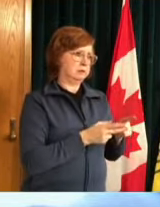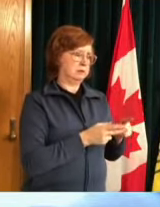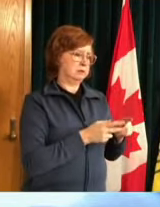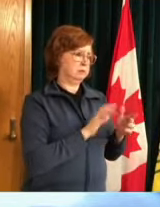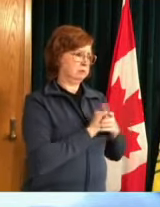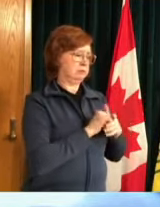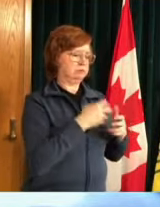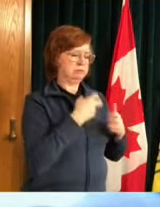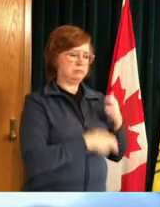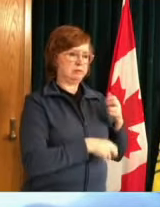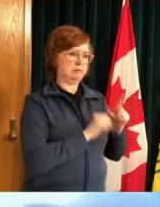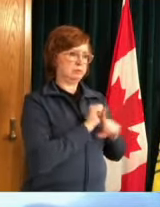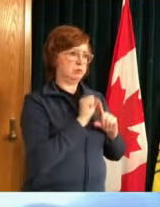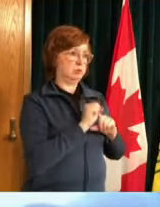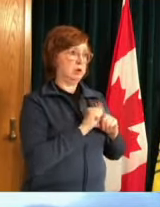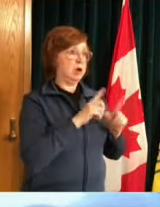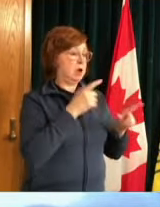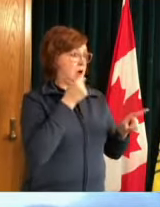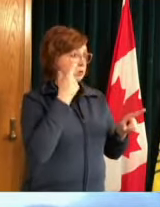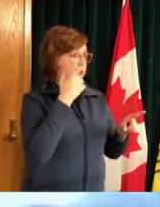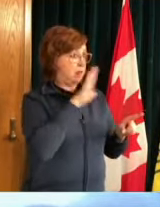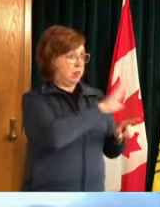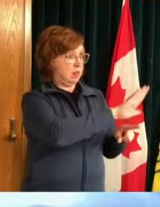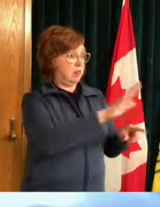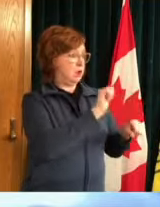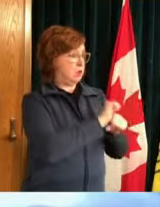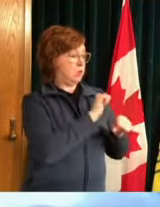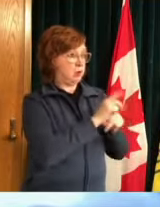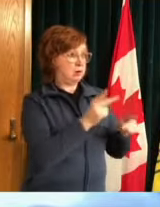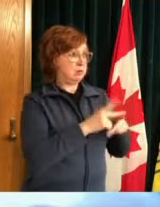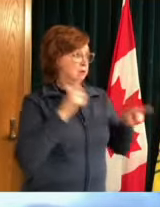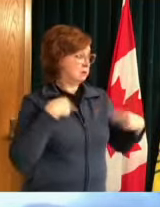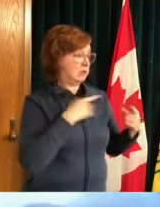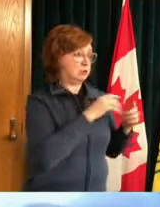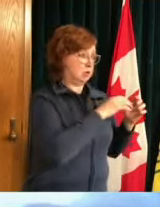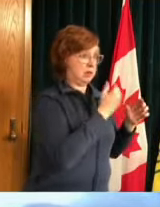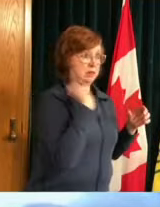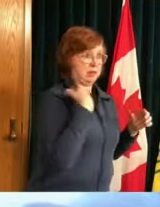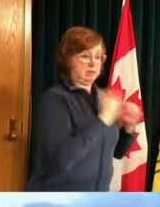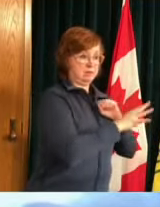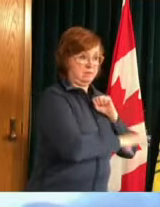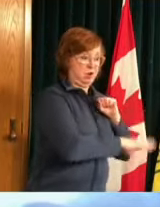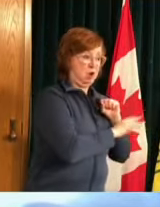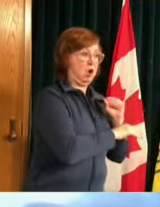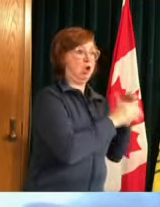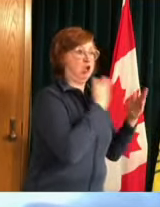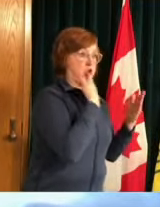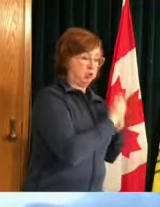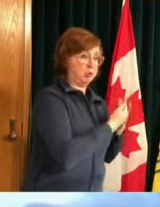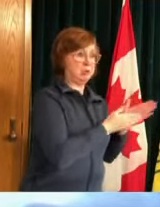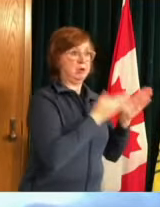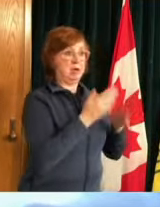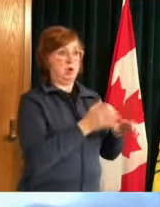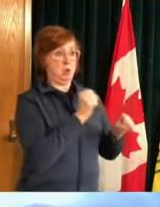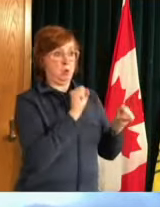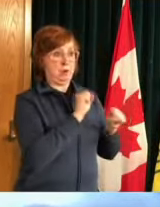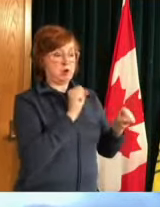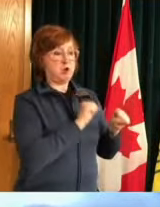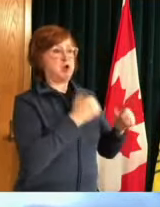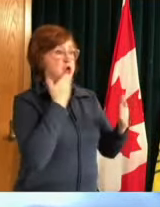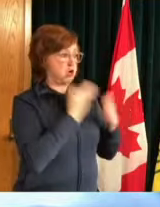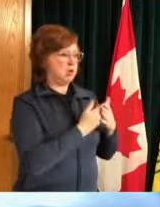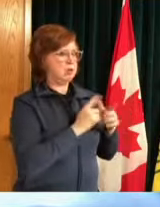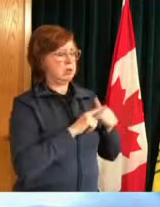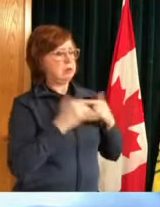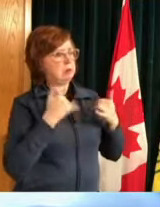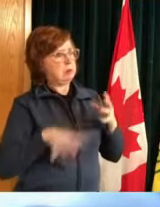during the winter during a fall wave uh winter wave but right now because of b117 you know they really have